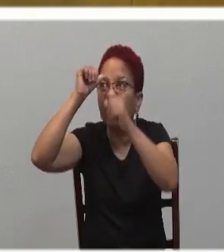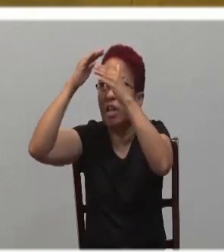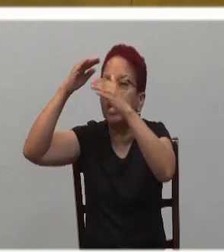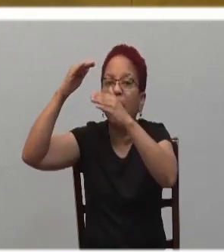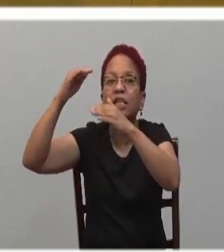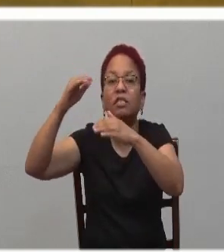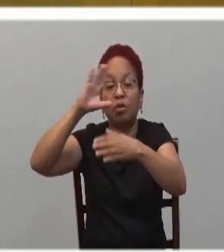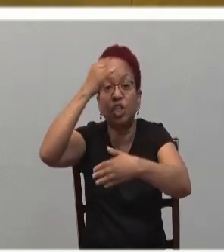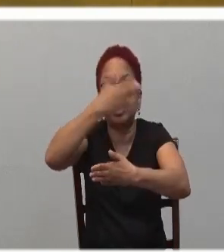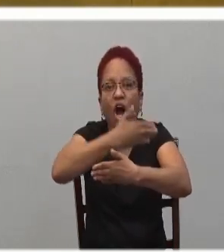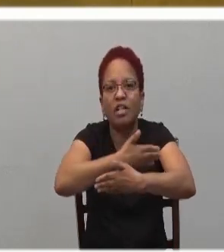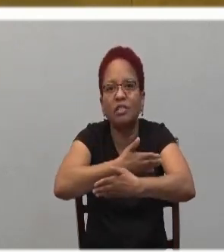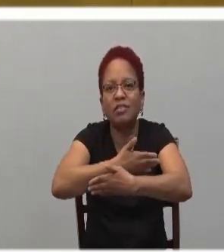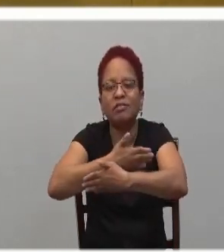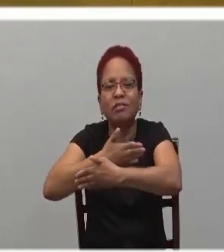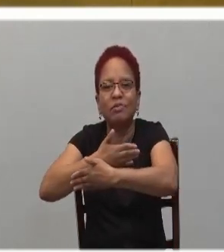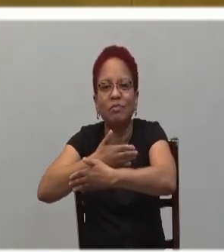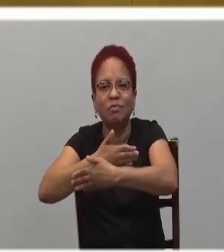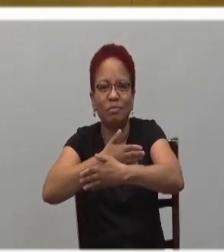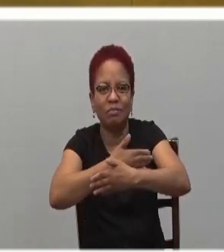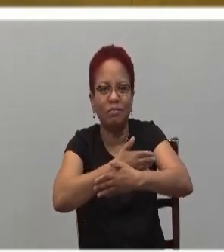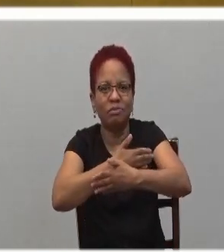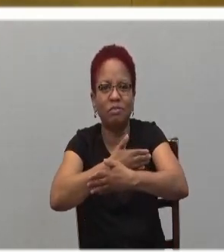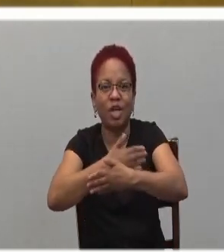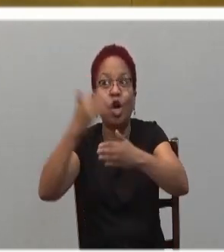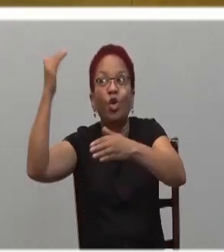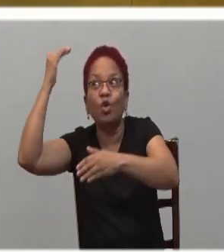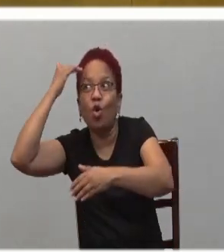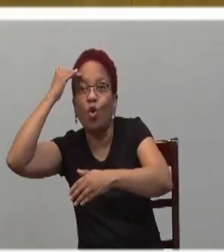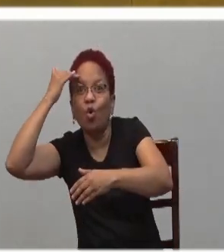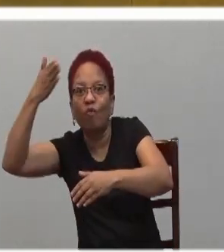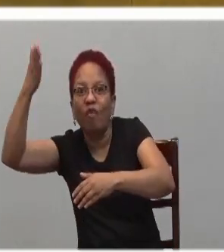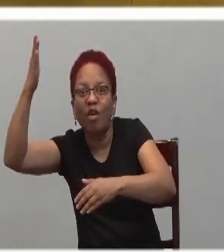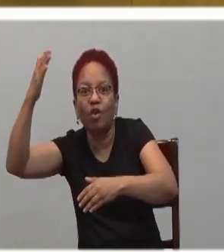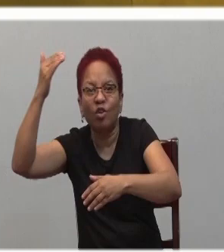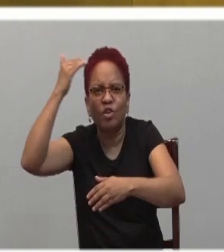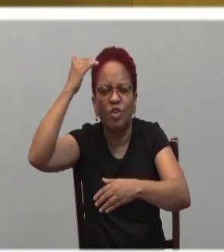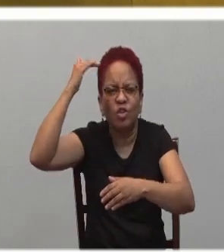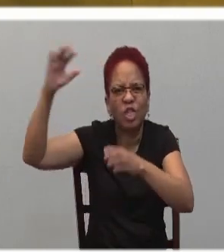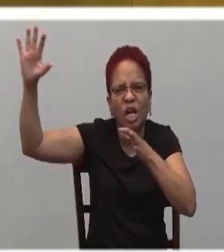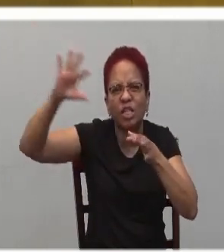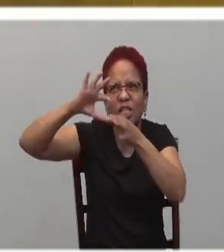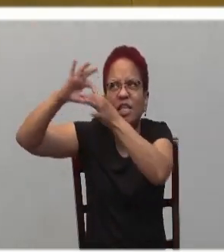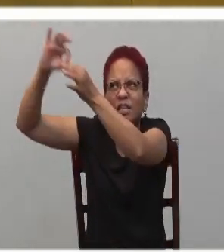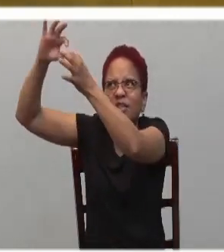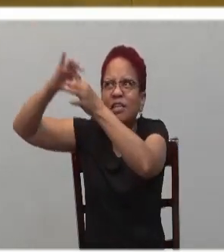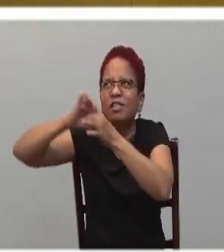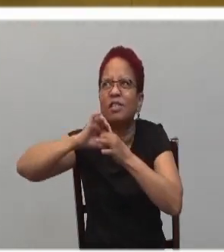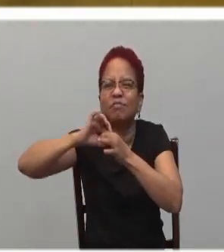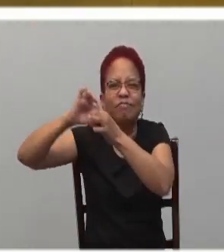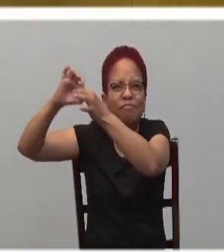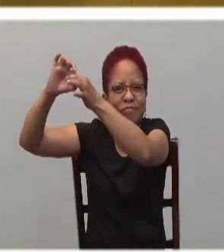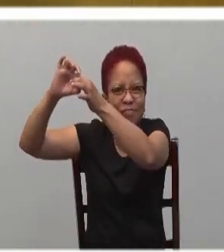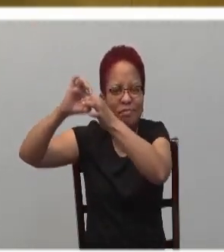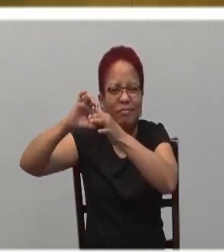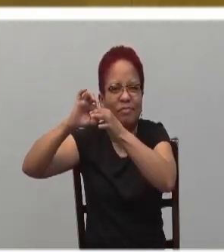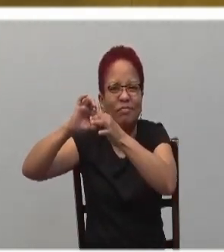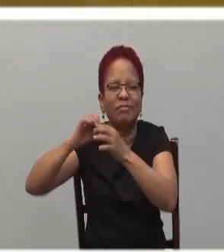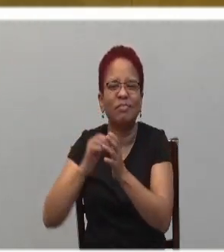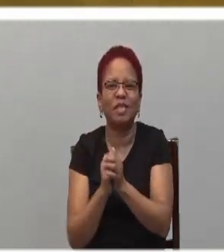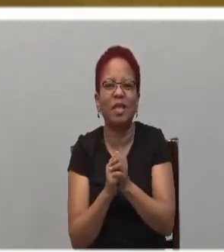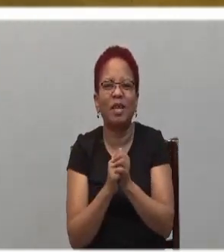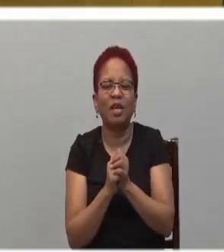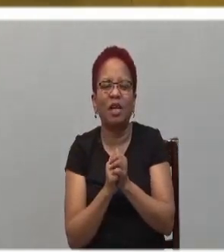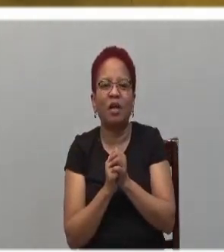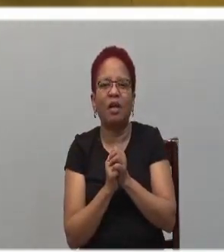son. By knowing, beloved, Jesus means not an intellectual knowledge that the